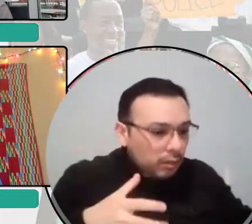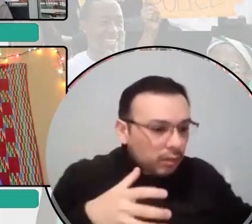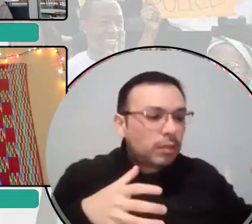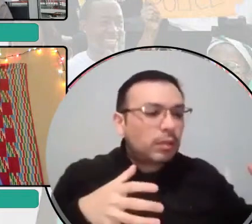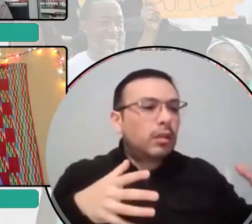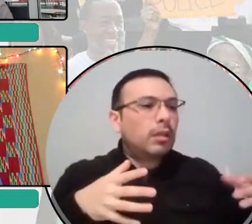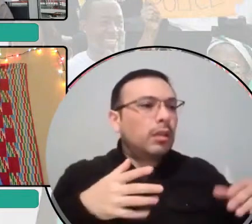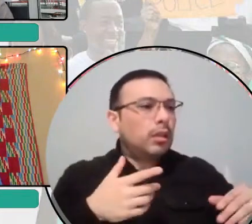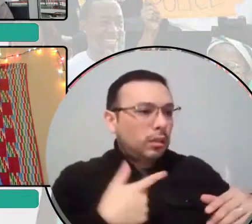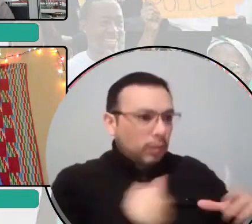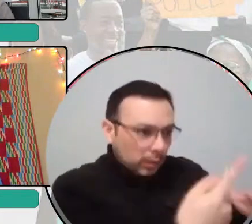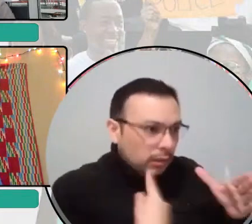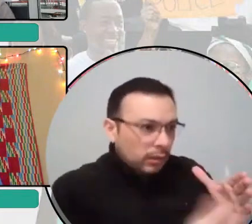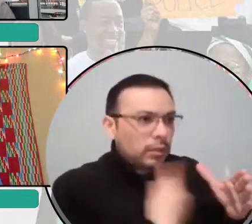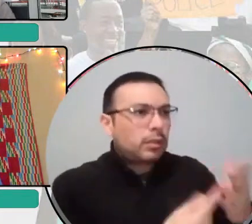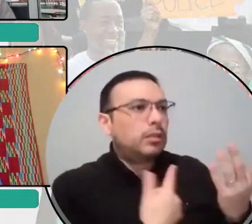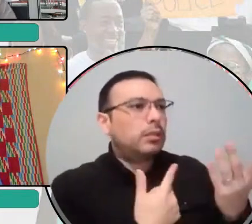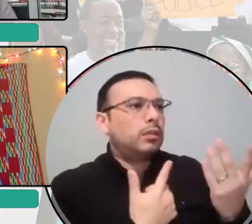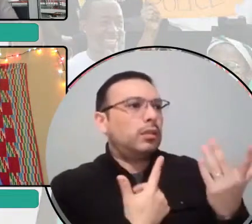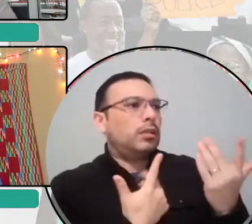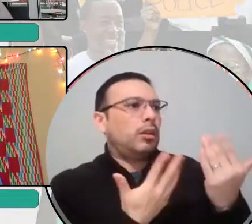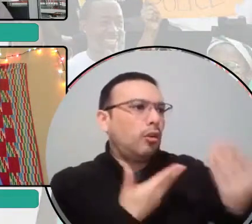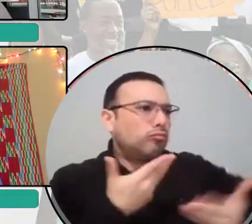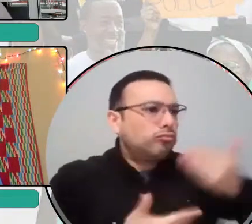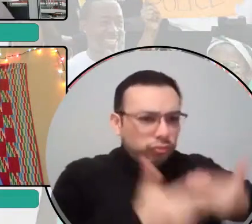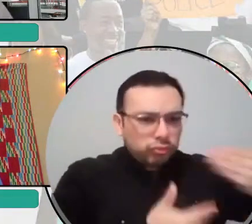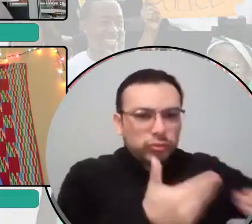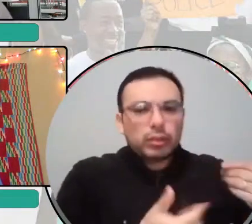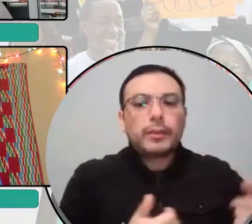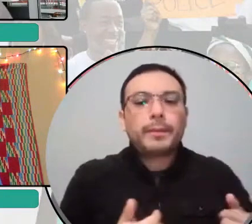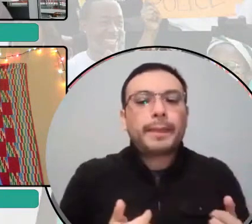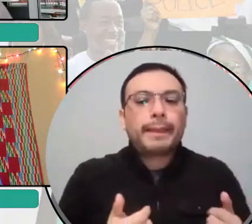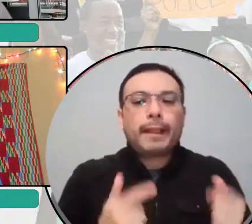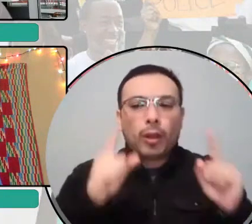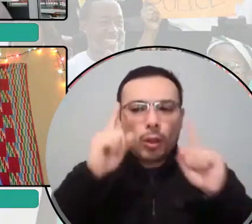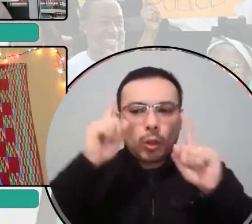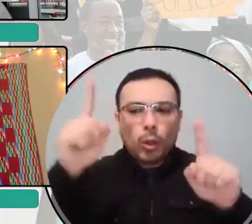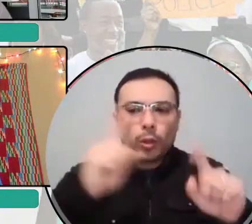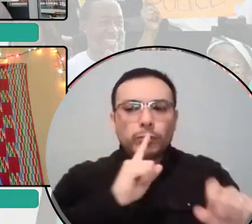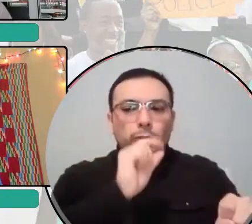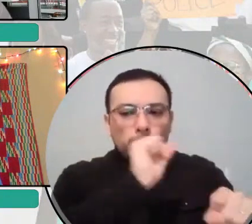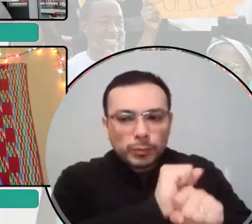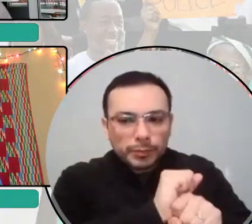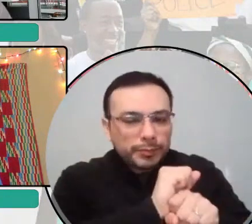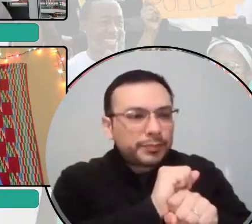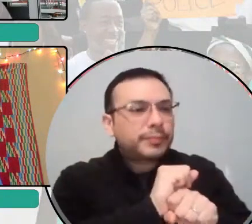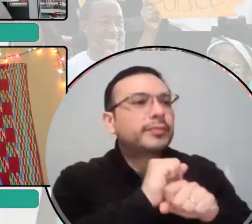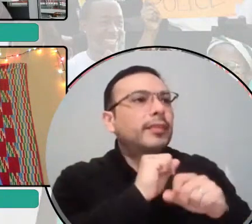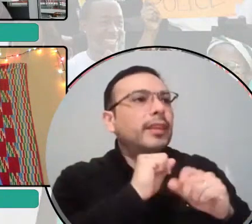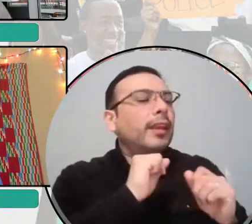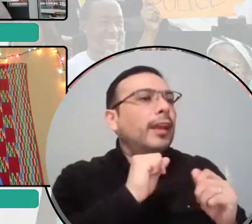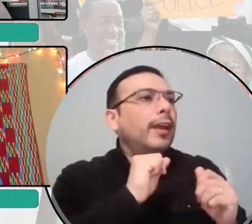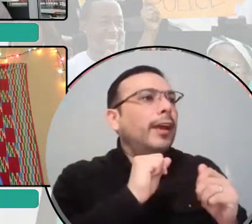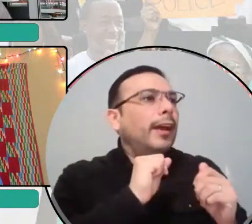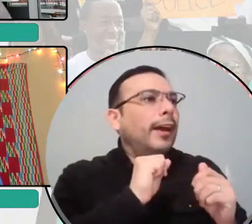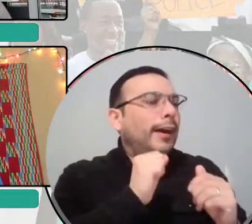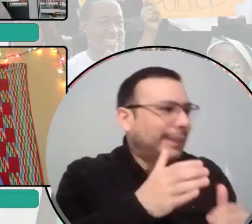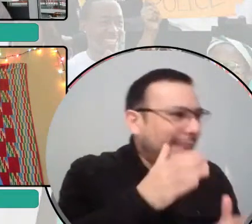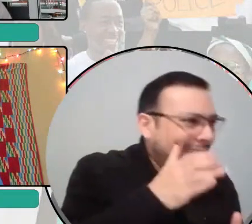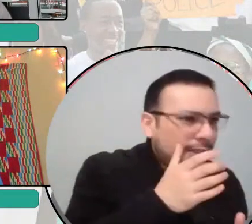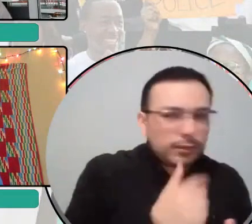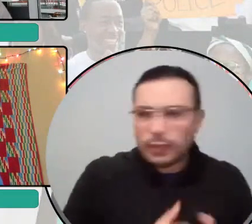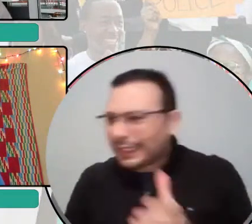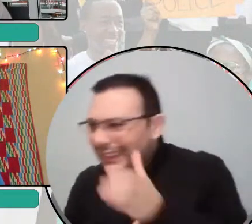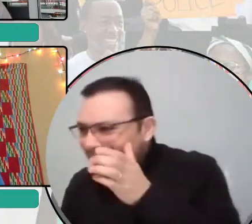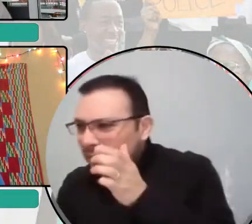our groups and, and, and hopefully in ways where we really listen to each other and we can handle having some differences of opinion and we can